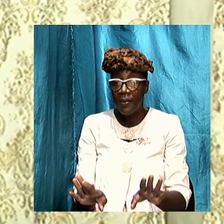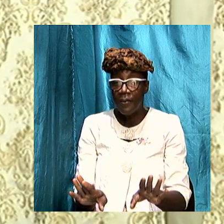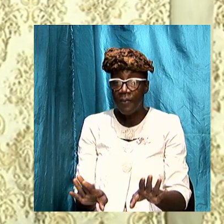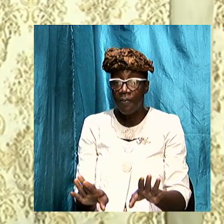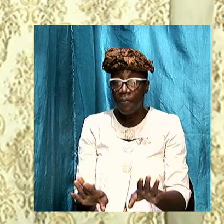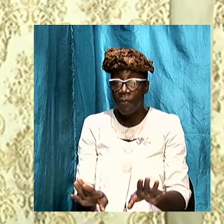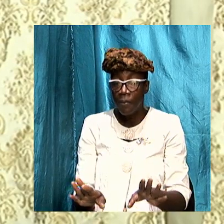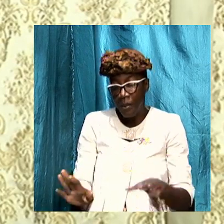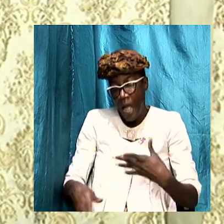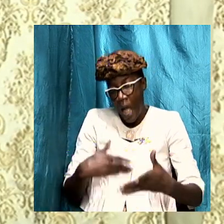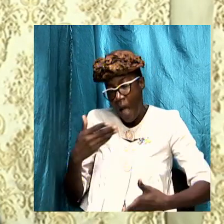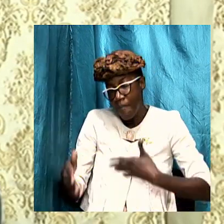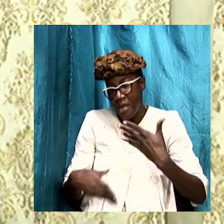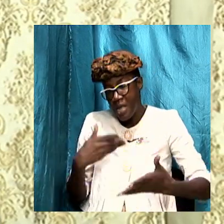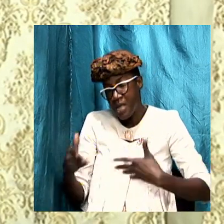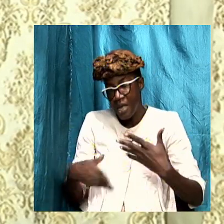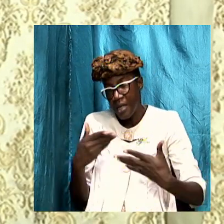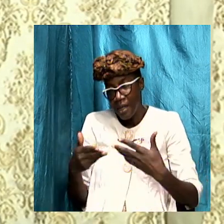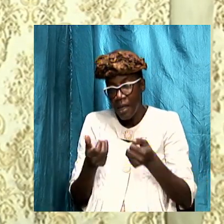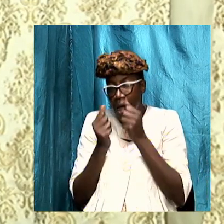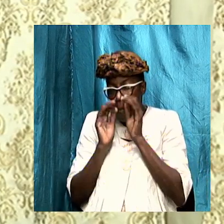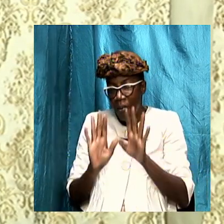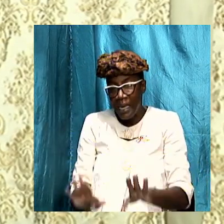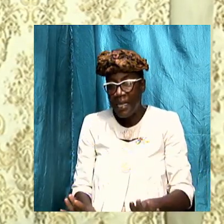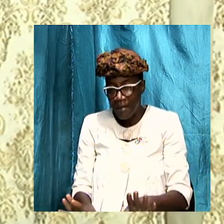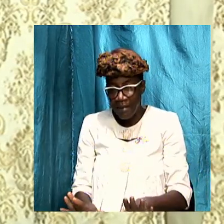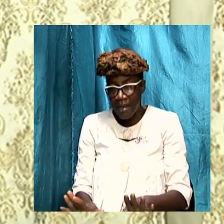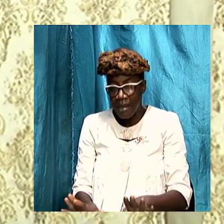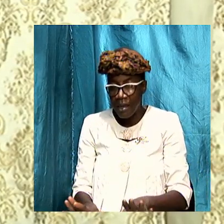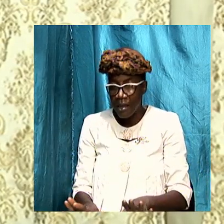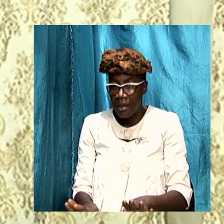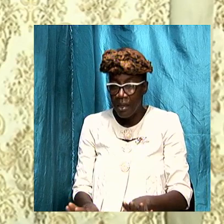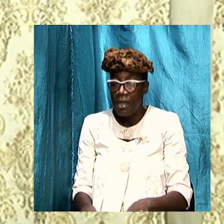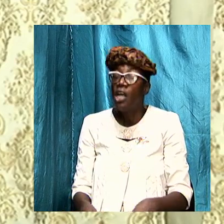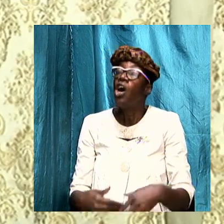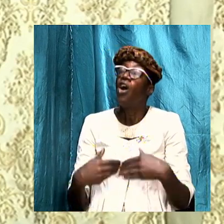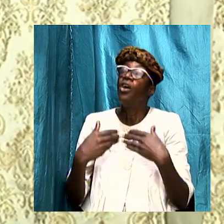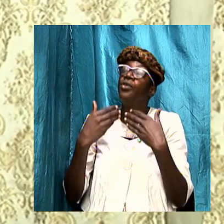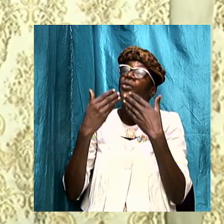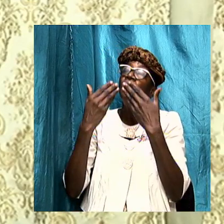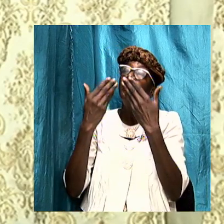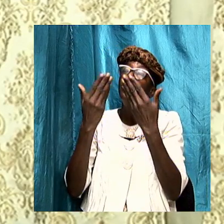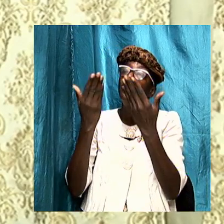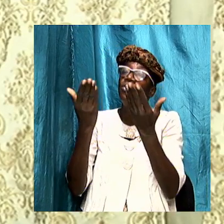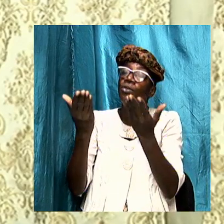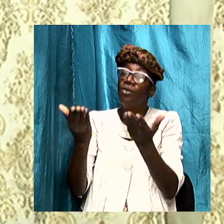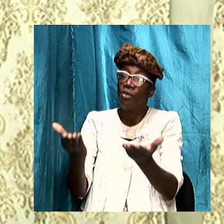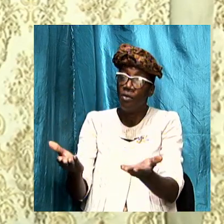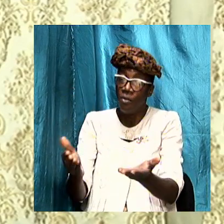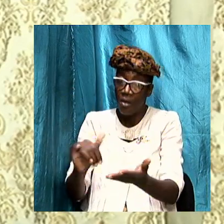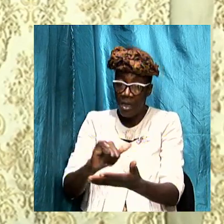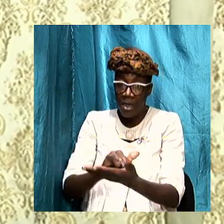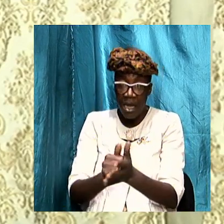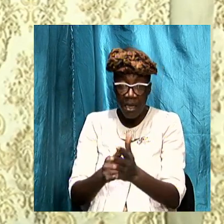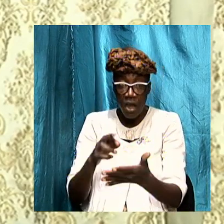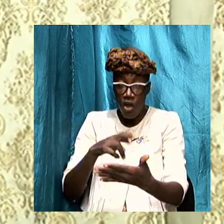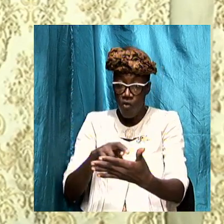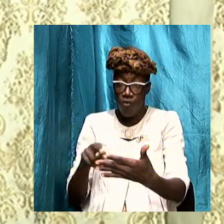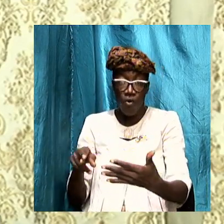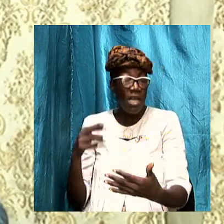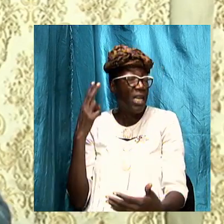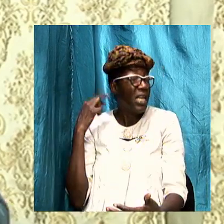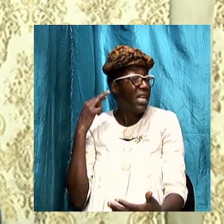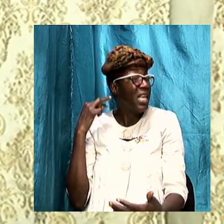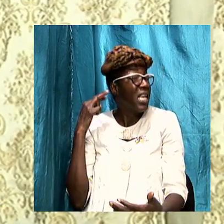happy a blessing is imparted to those that read that hear